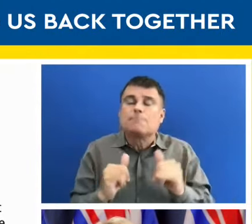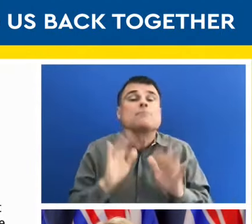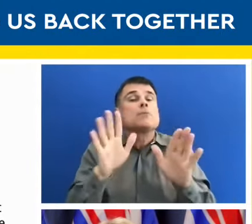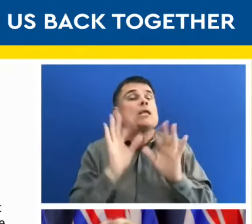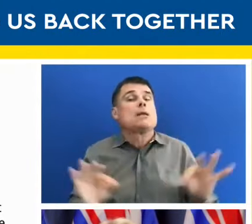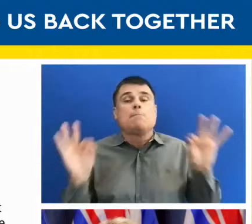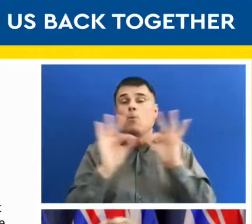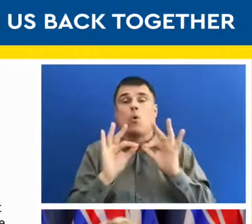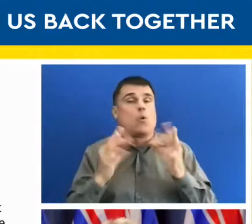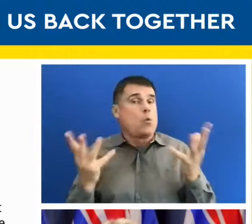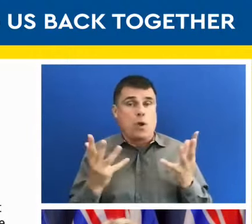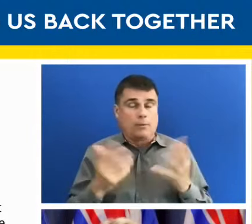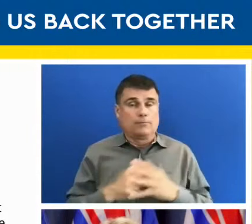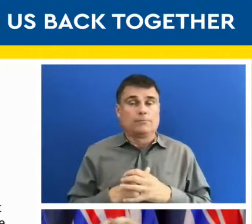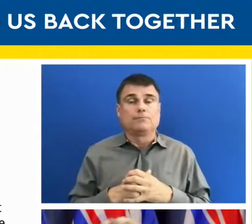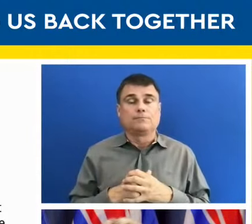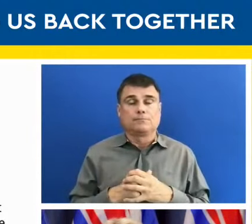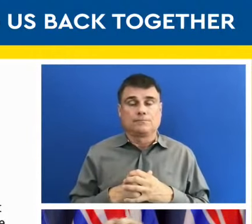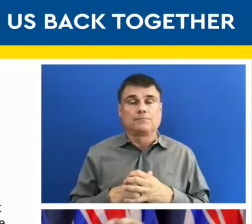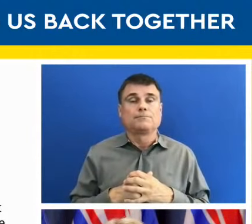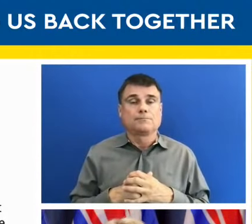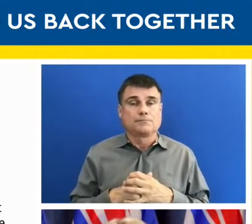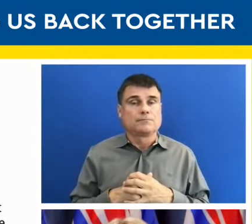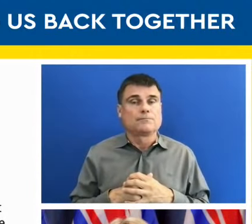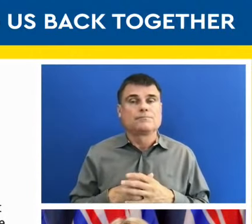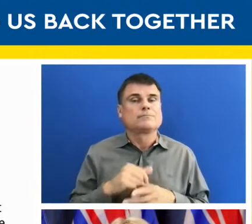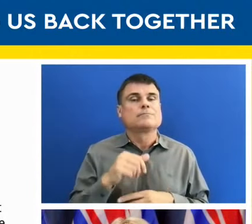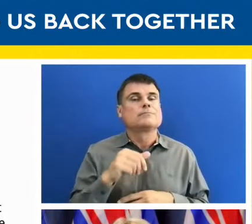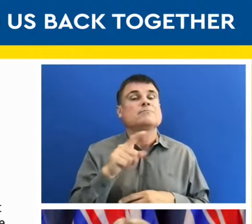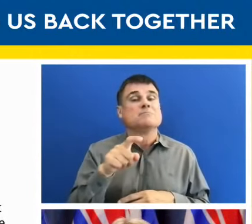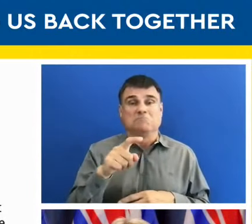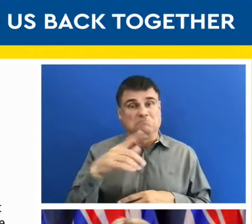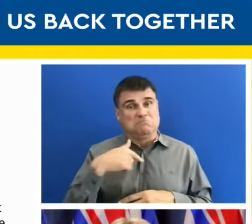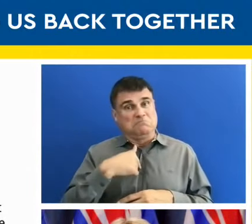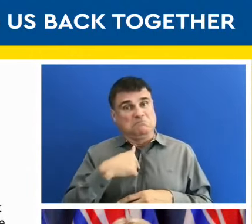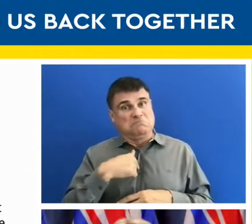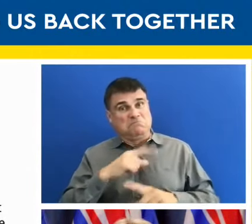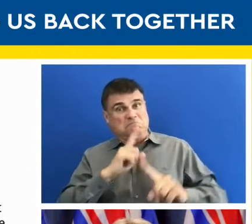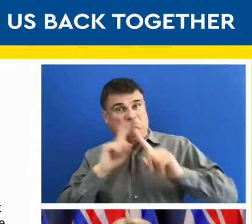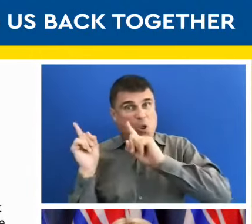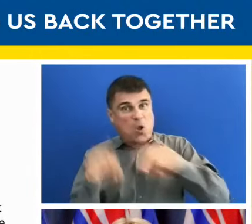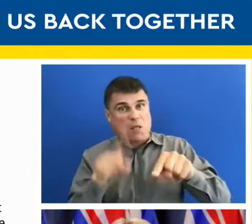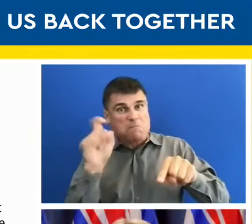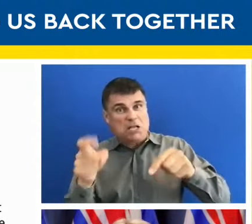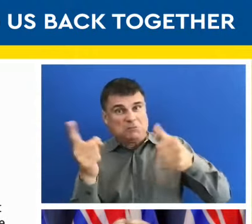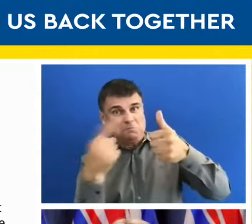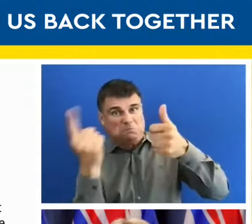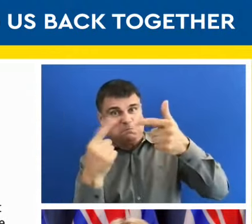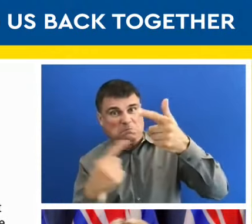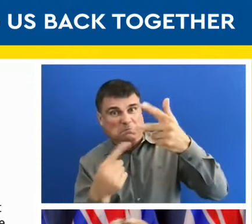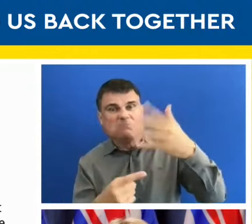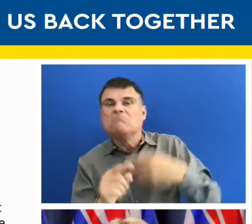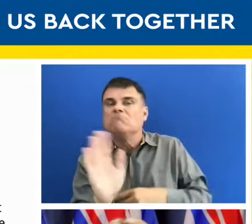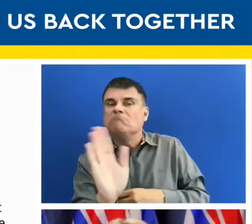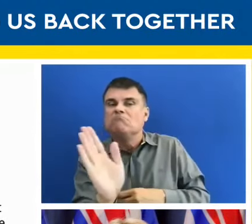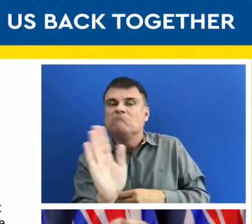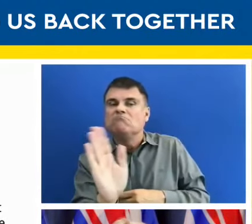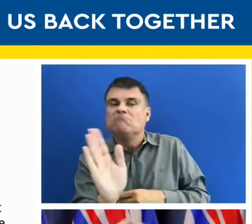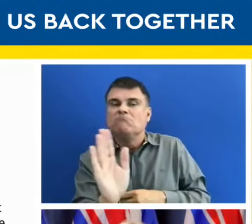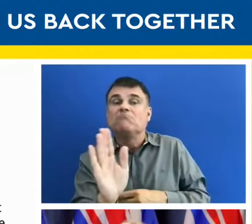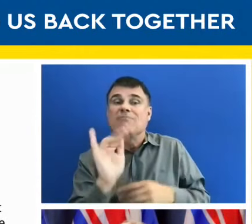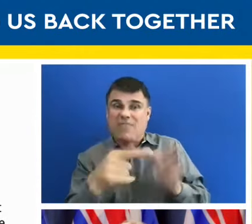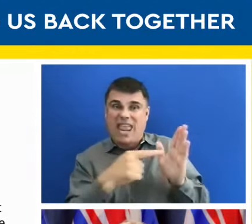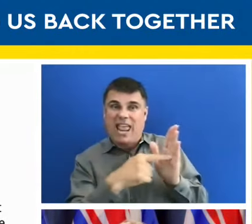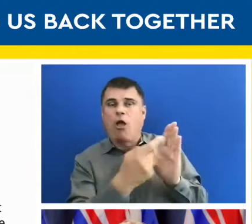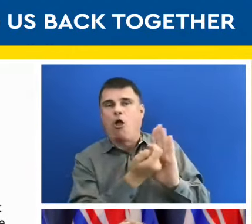longer need to have orders and directives in place. And we can remove those and replace them with the guidance that allows us to